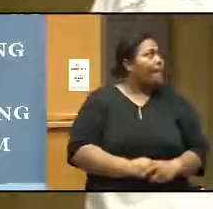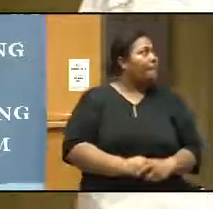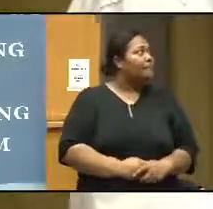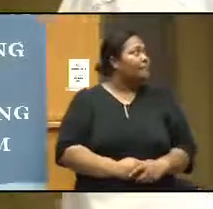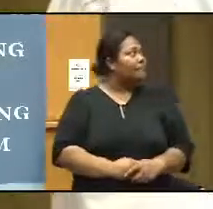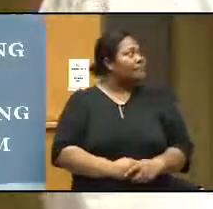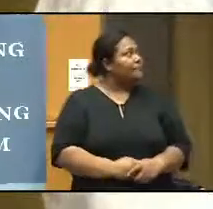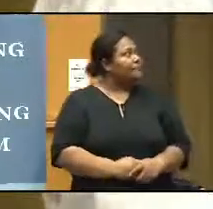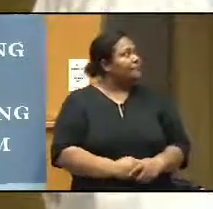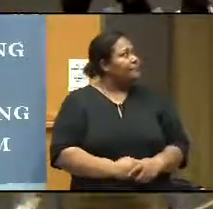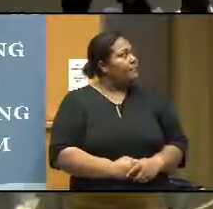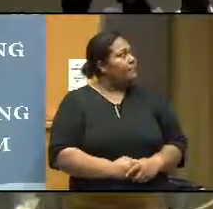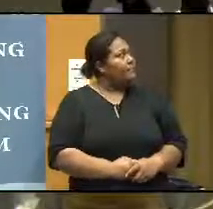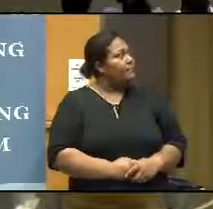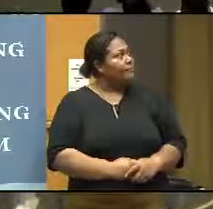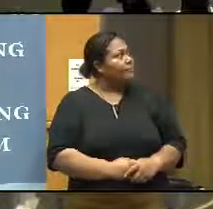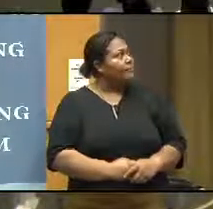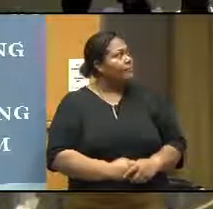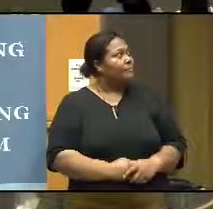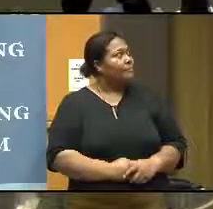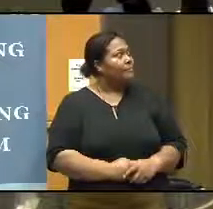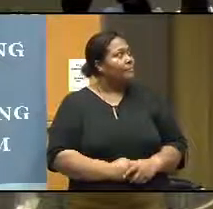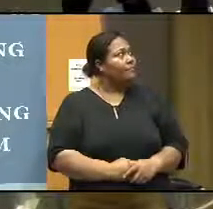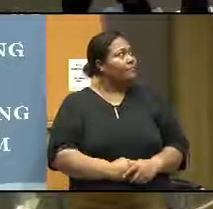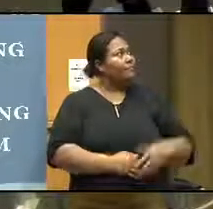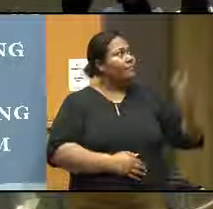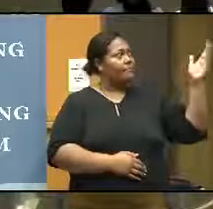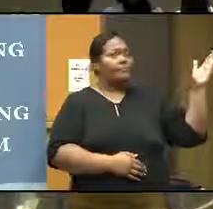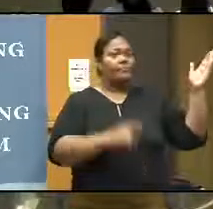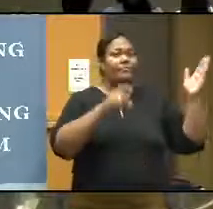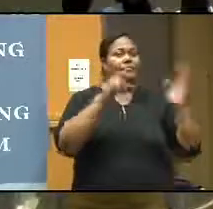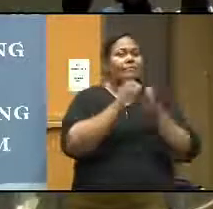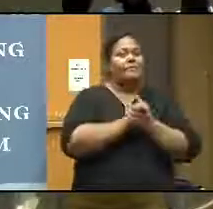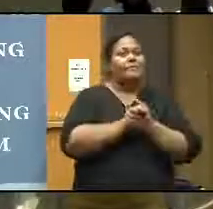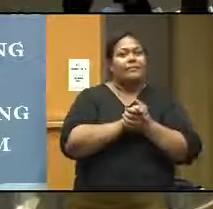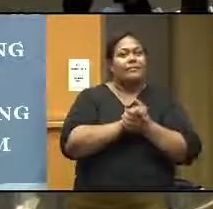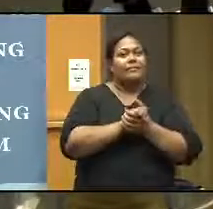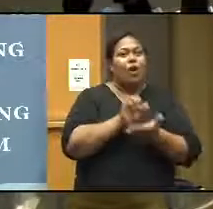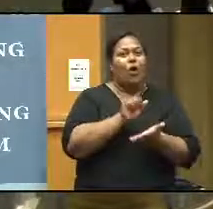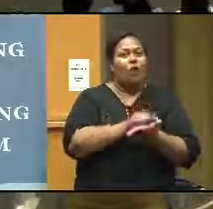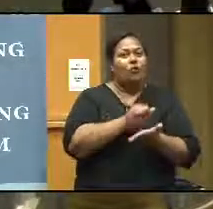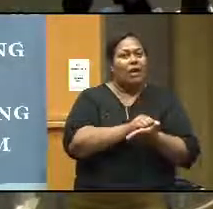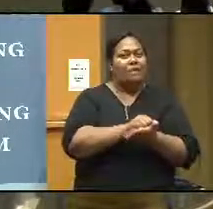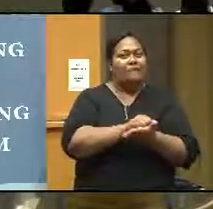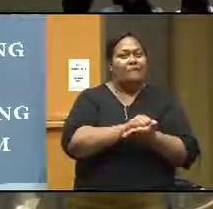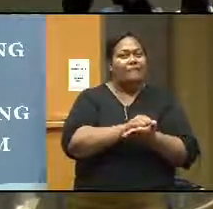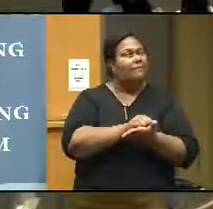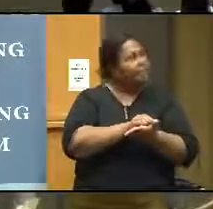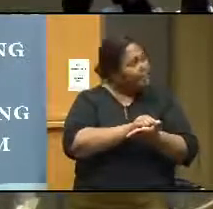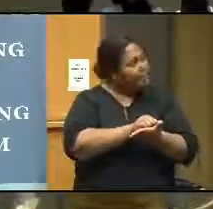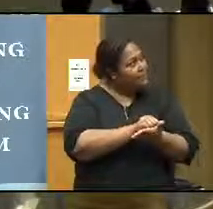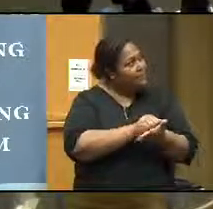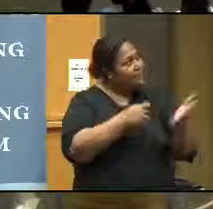All right. And then the feedback I use, actually. The feedback I use is the constructive, where I try